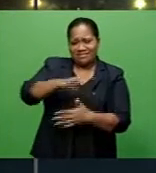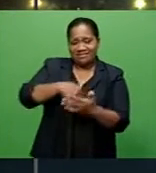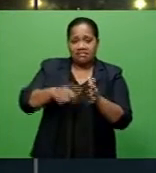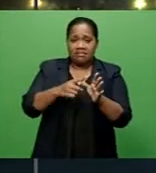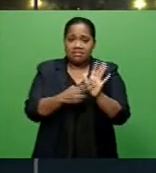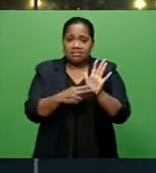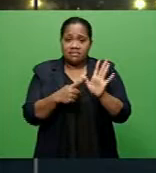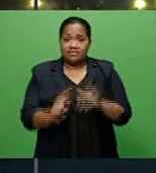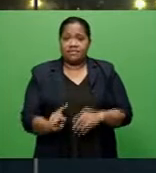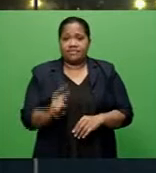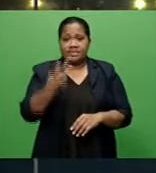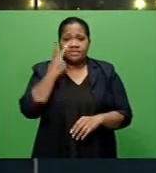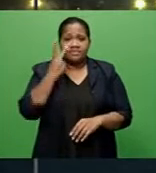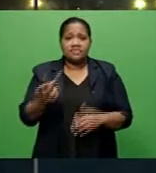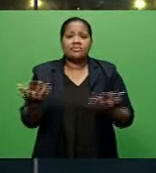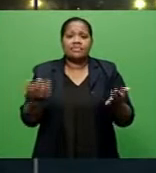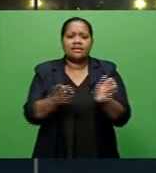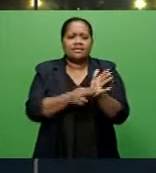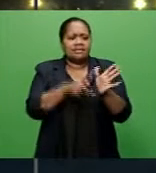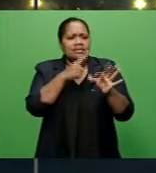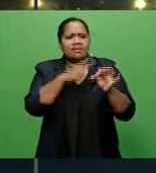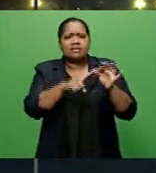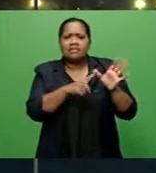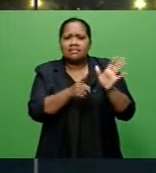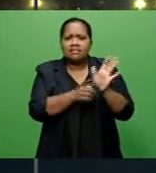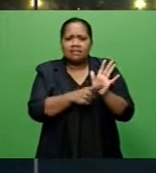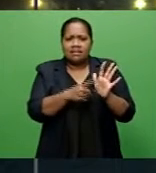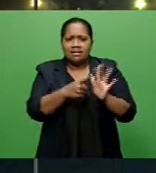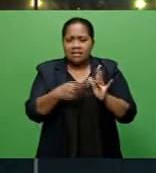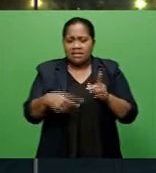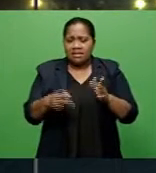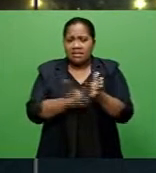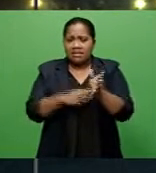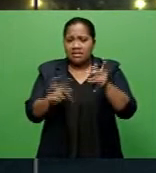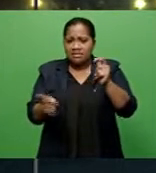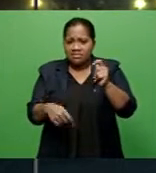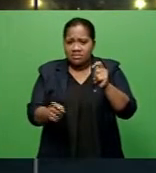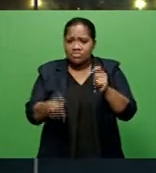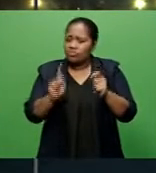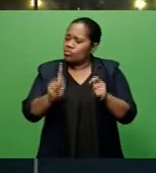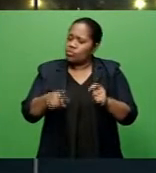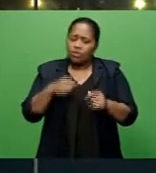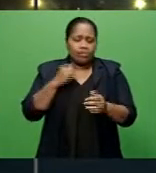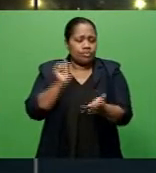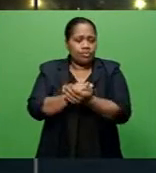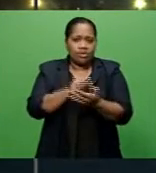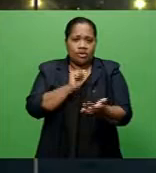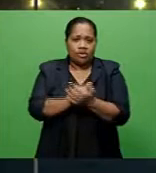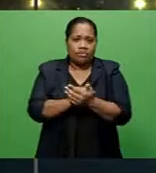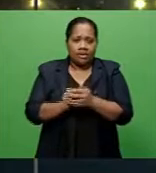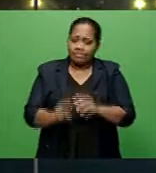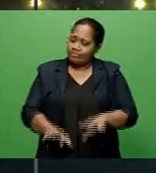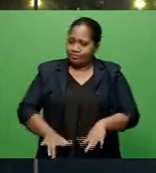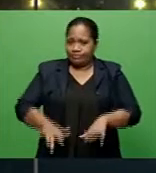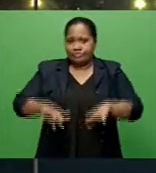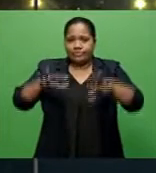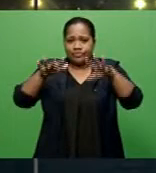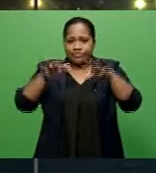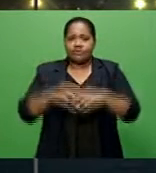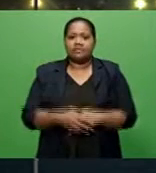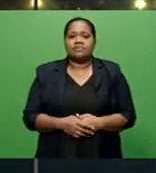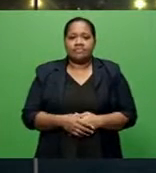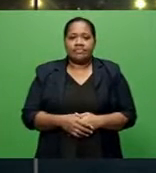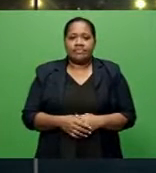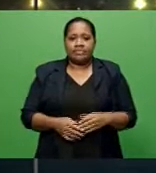first visit was to Nangali, Naitasiri, which has been badly affected by floodwaters that damaged a bridge. Cutting off travel on the main route to